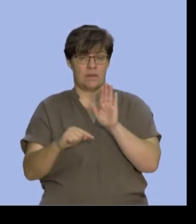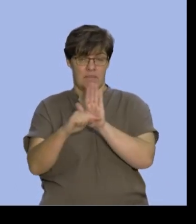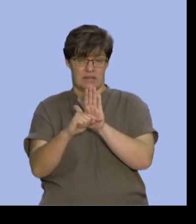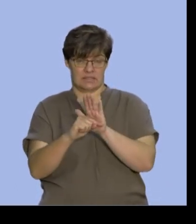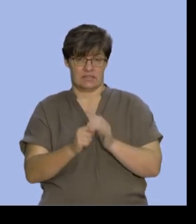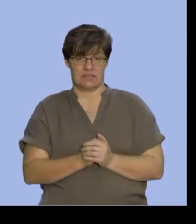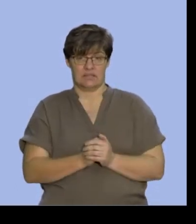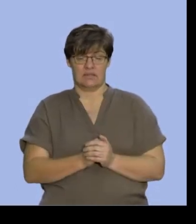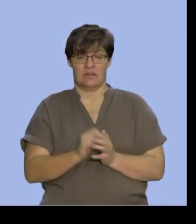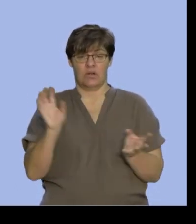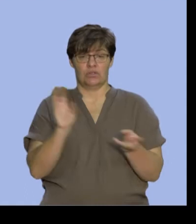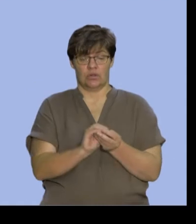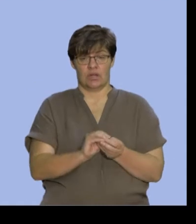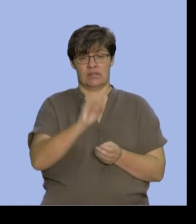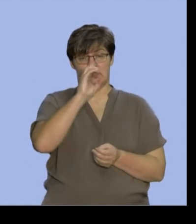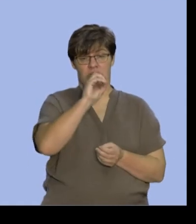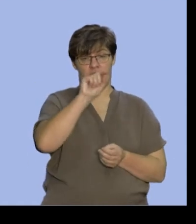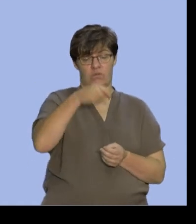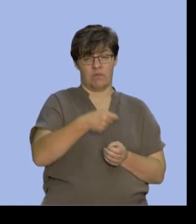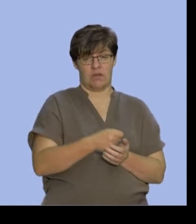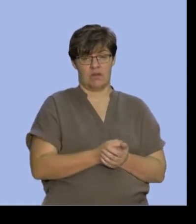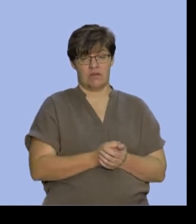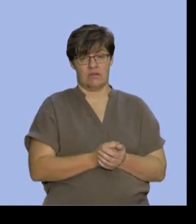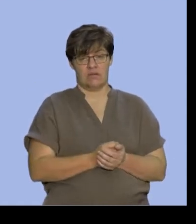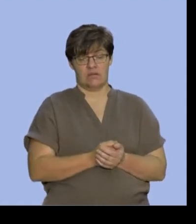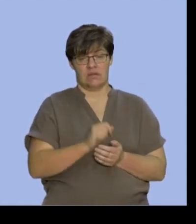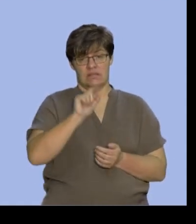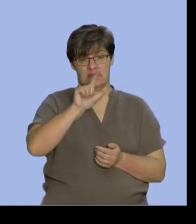total of 0,74.